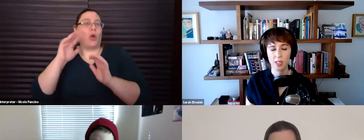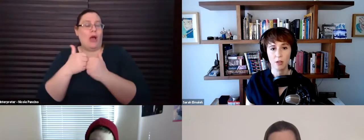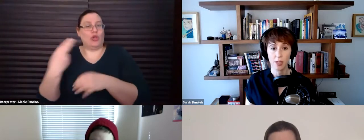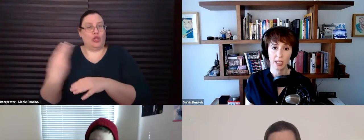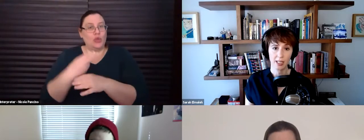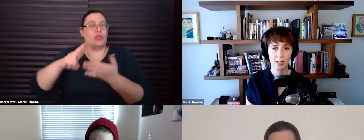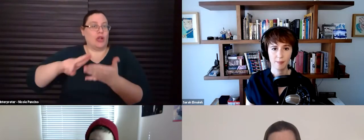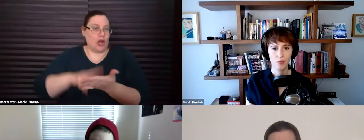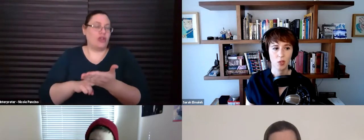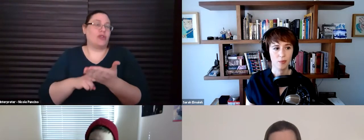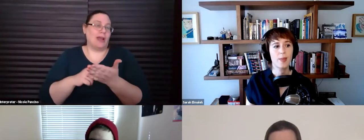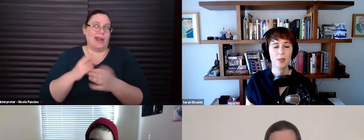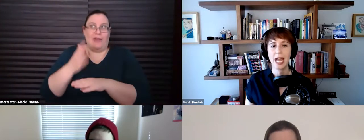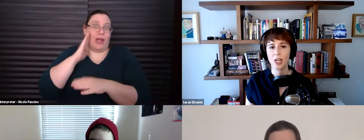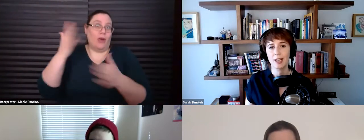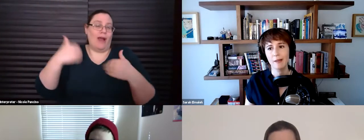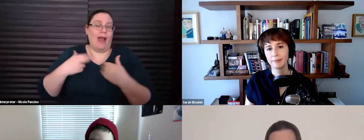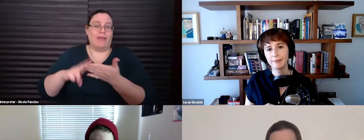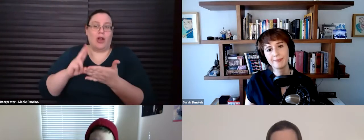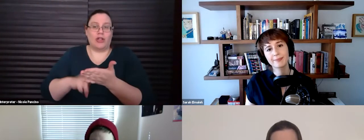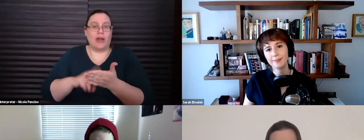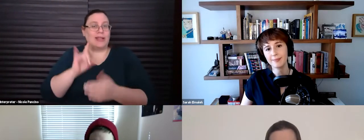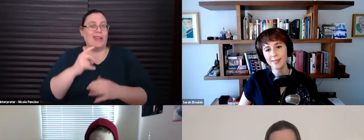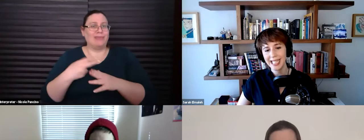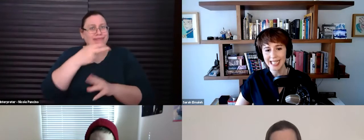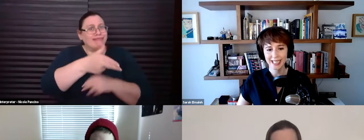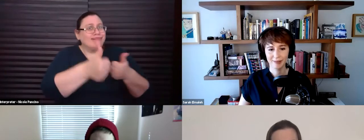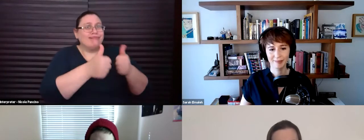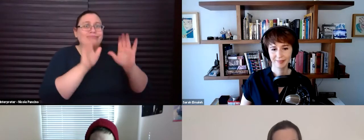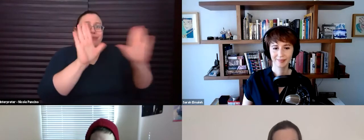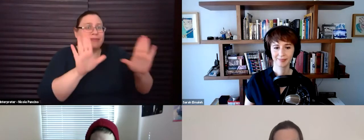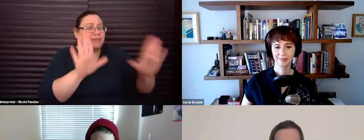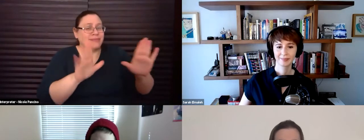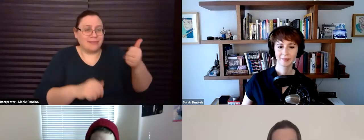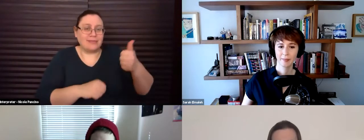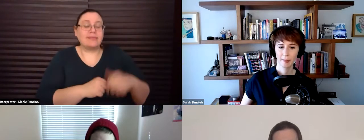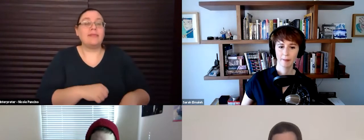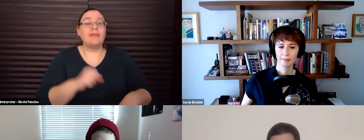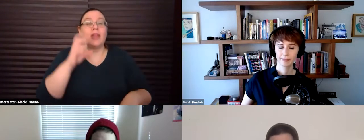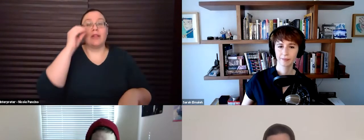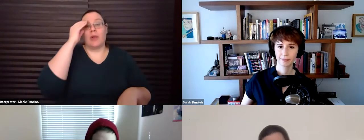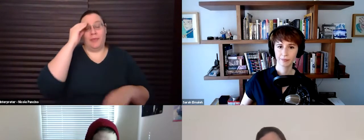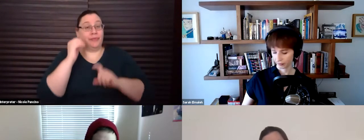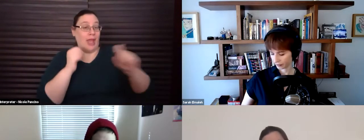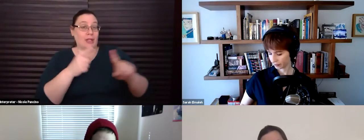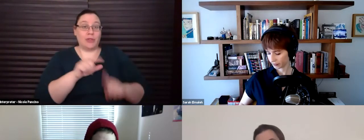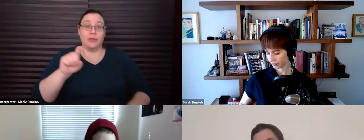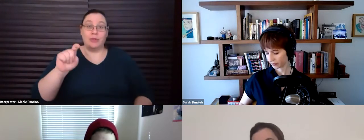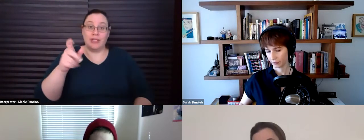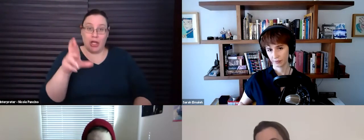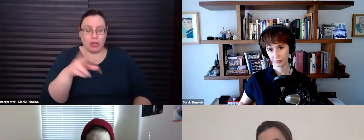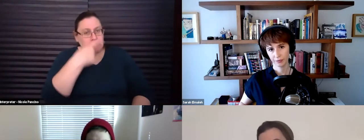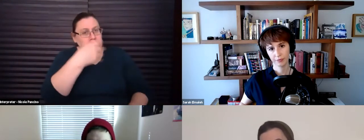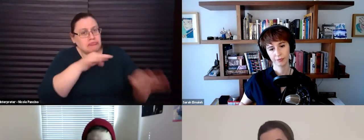contract once they know that it exists. So that's fantastic. Um, so Xander, will you give us a scoop on,